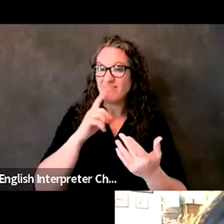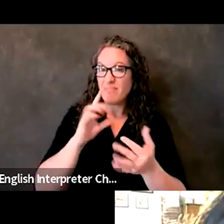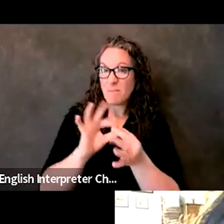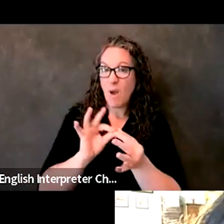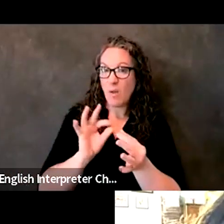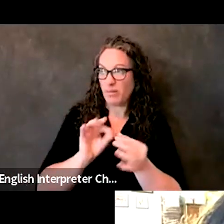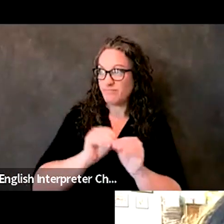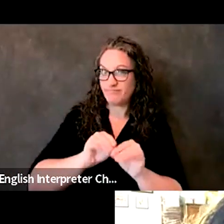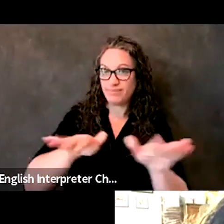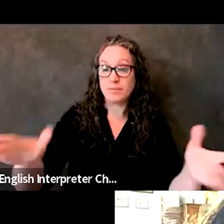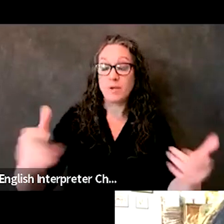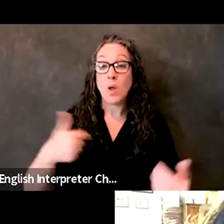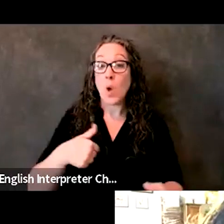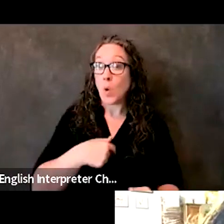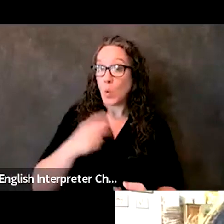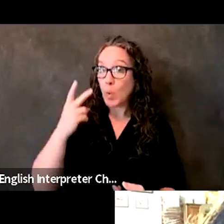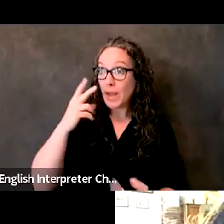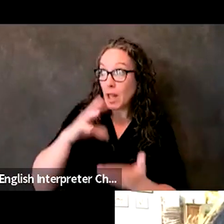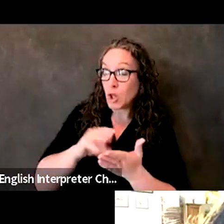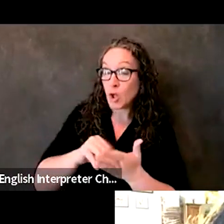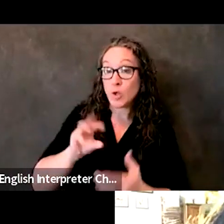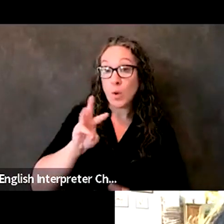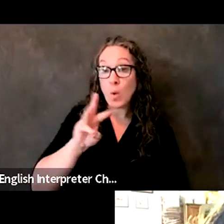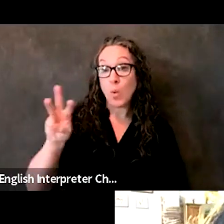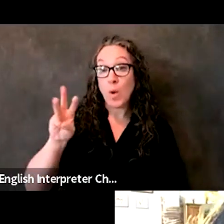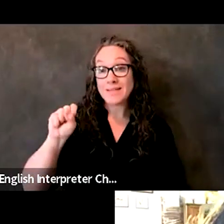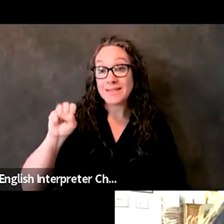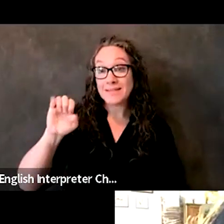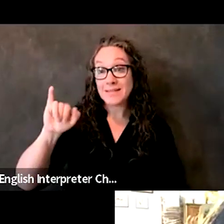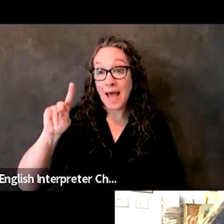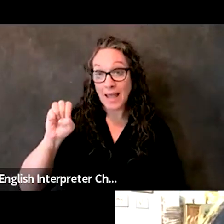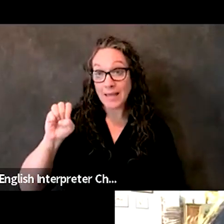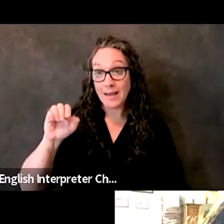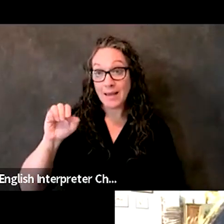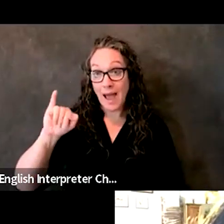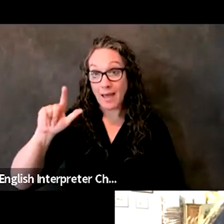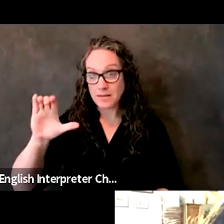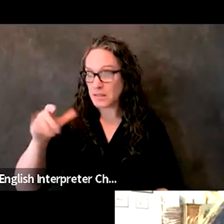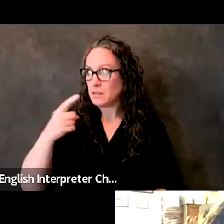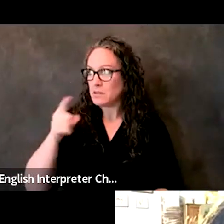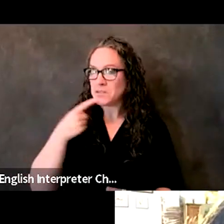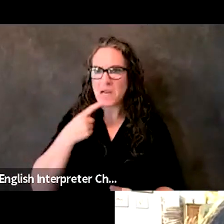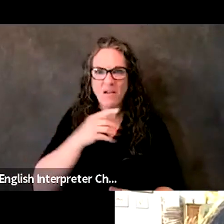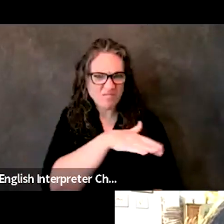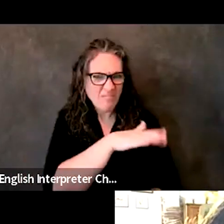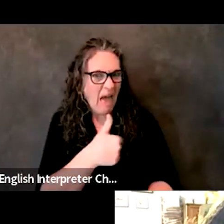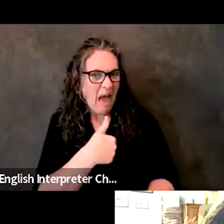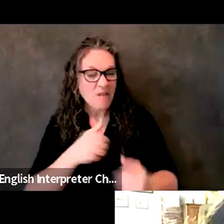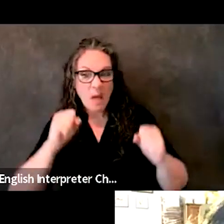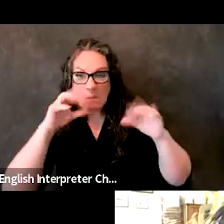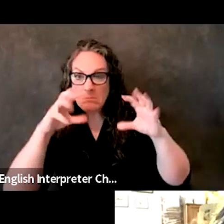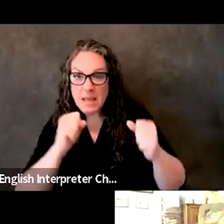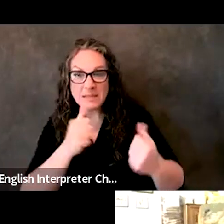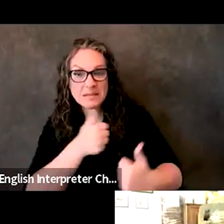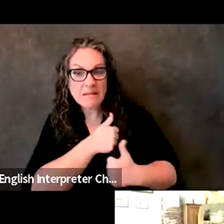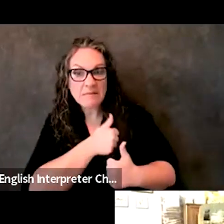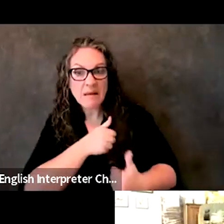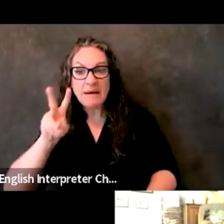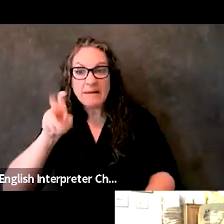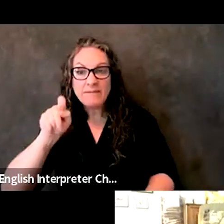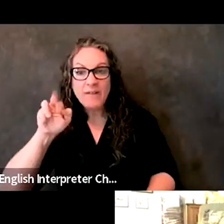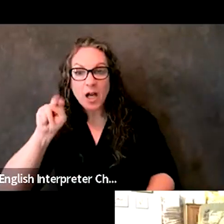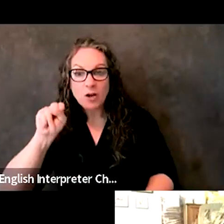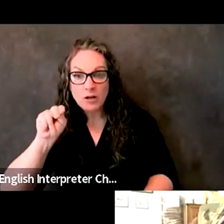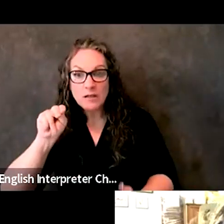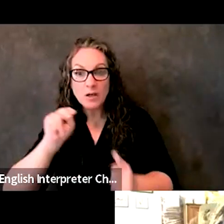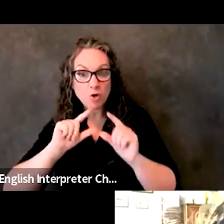West side center for independent living shared with us that, Hey, there is this amazing veterans group that supports veterans with disabilities. You know, a lot of